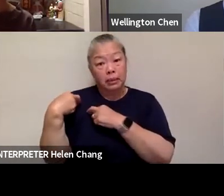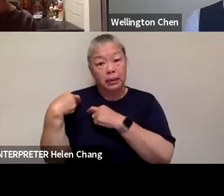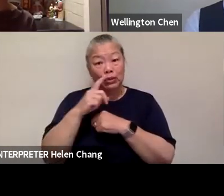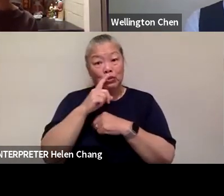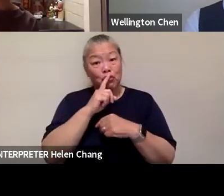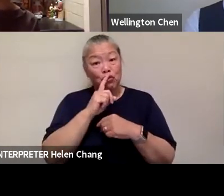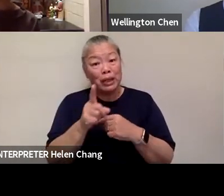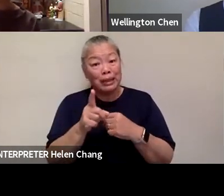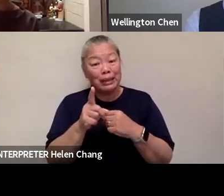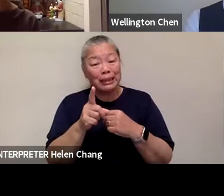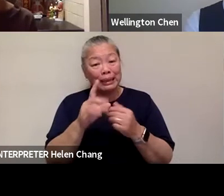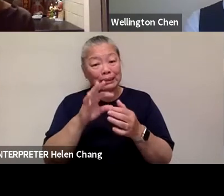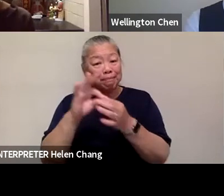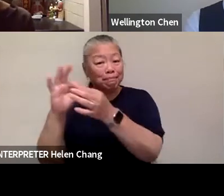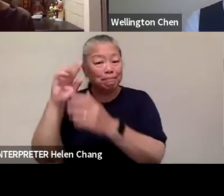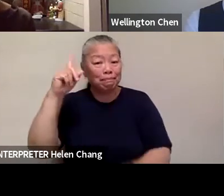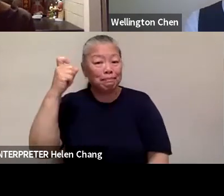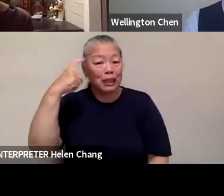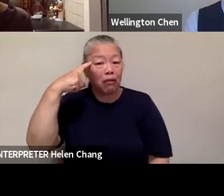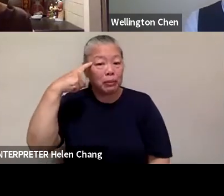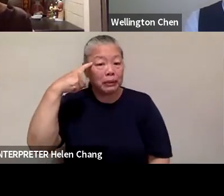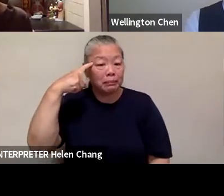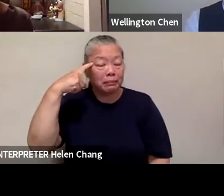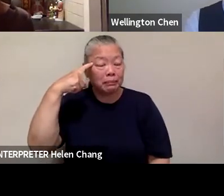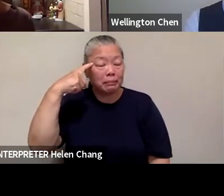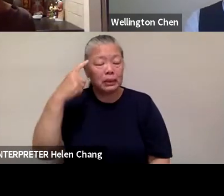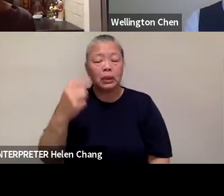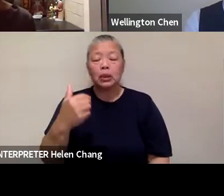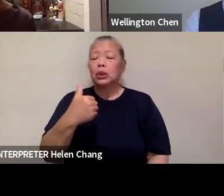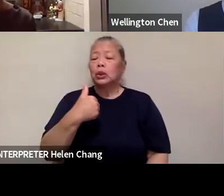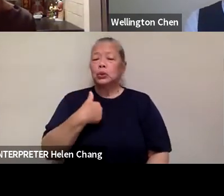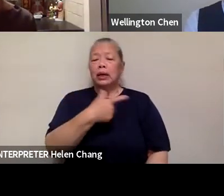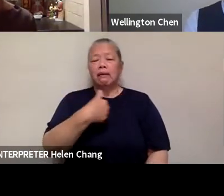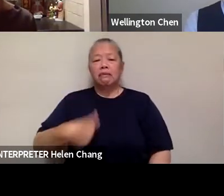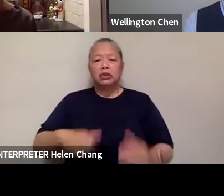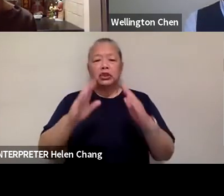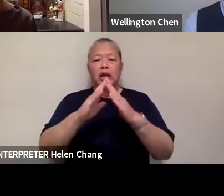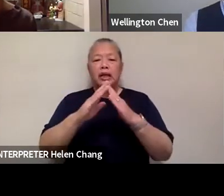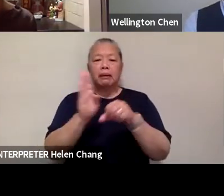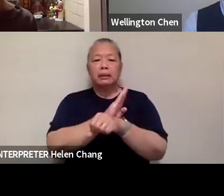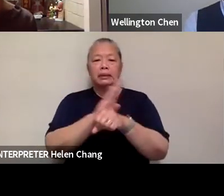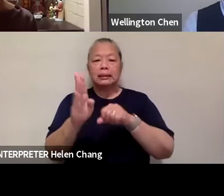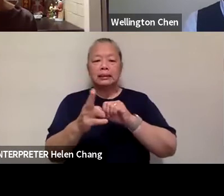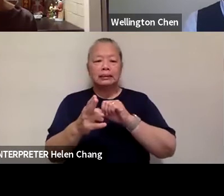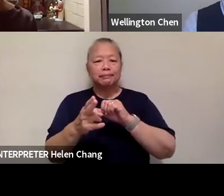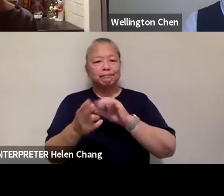qualify Chinatown businesses as worth saving.